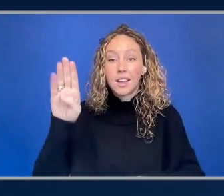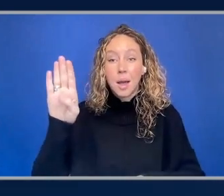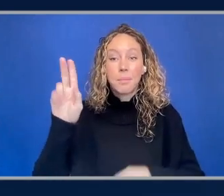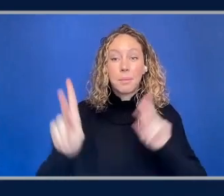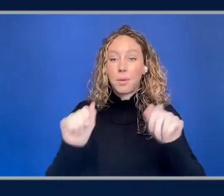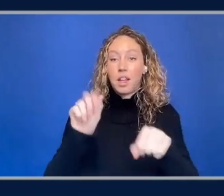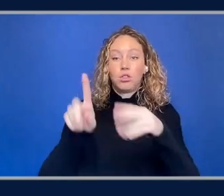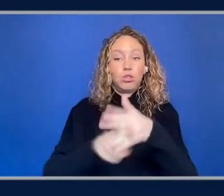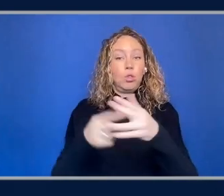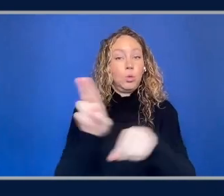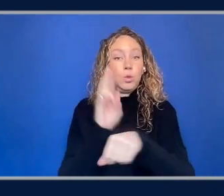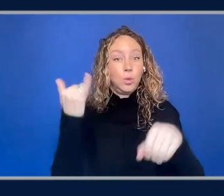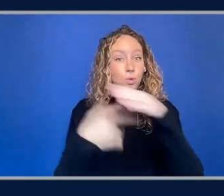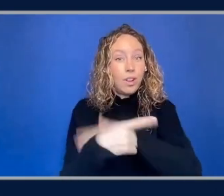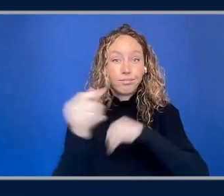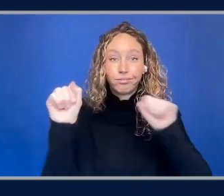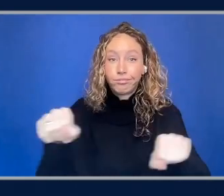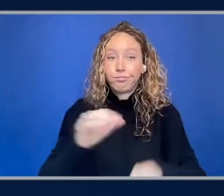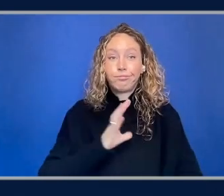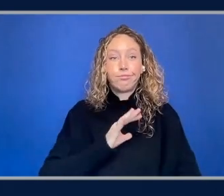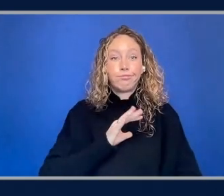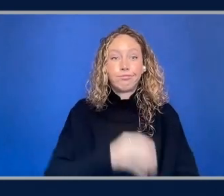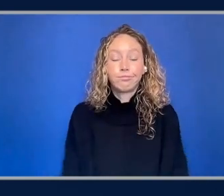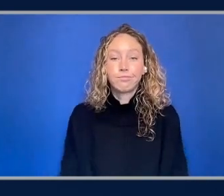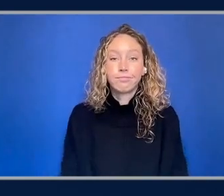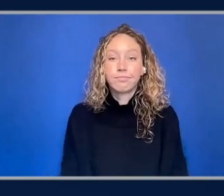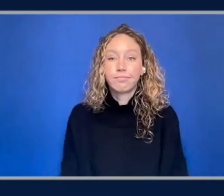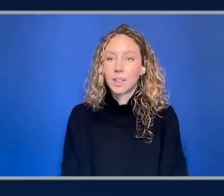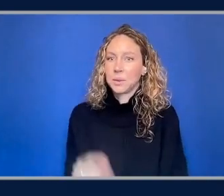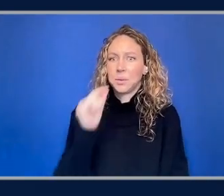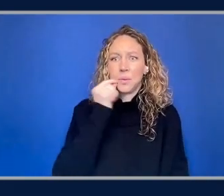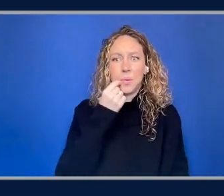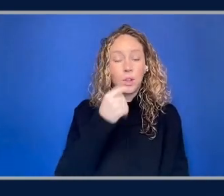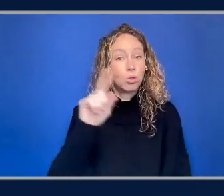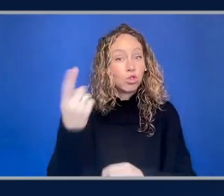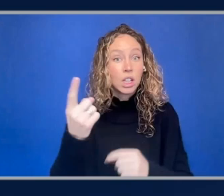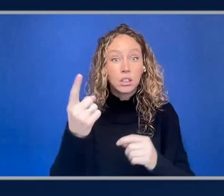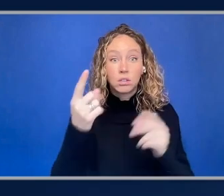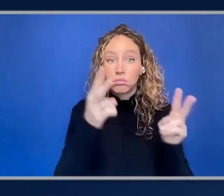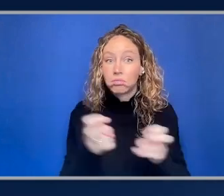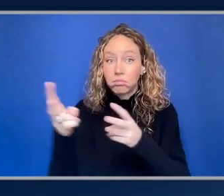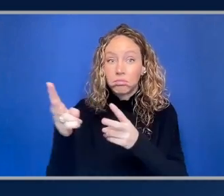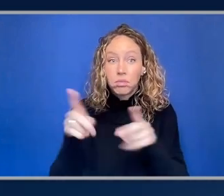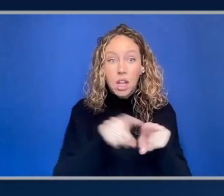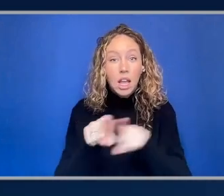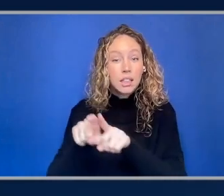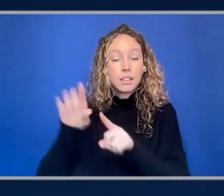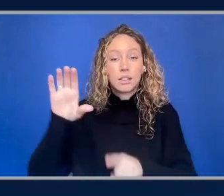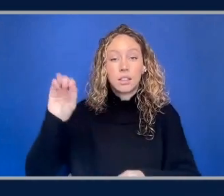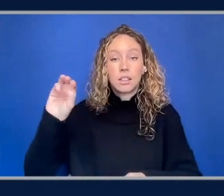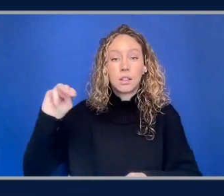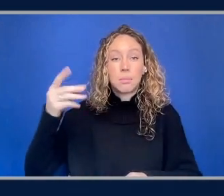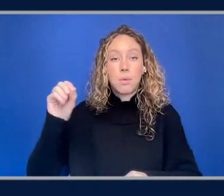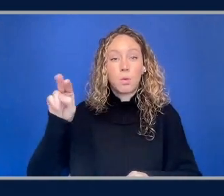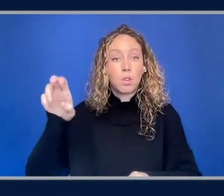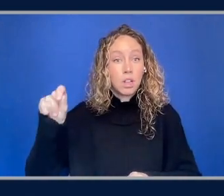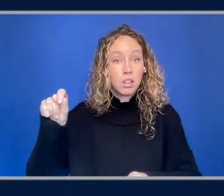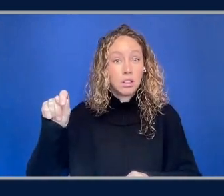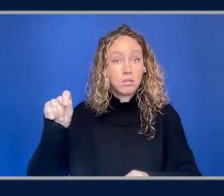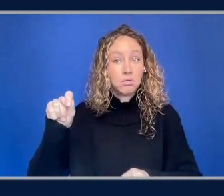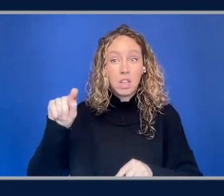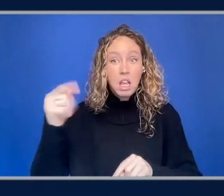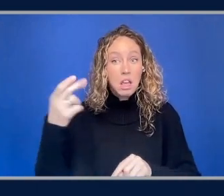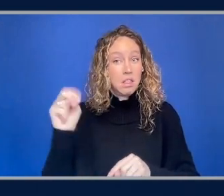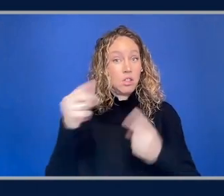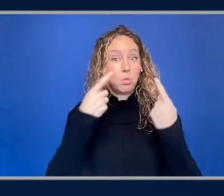cool and in in in uh you simply just drop it in as a component in a react component and then just it works